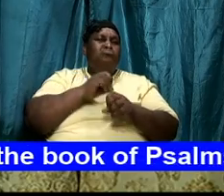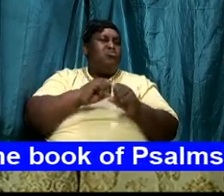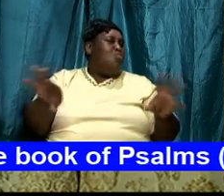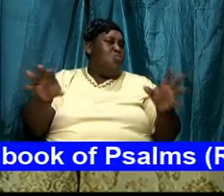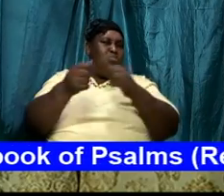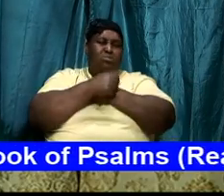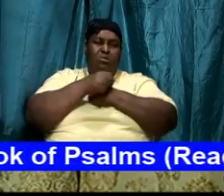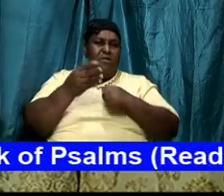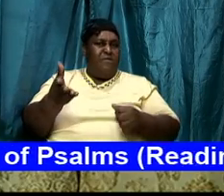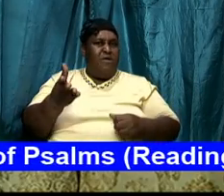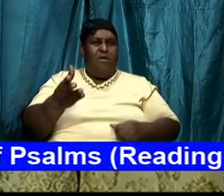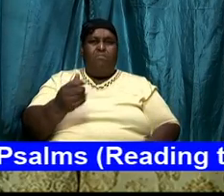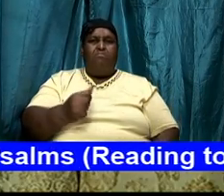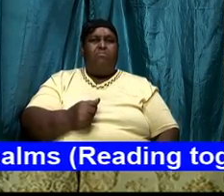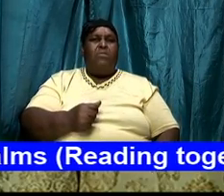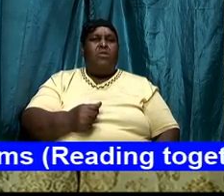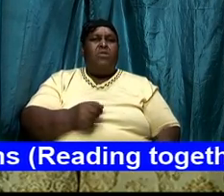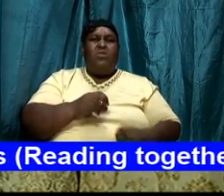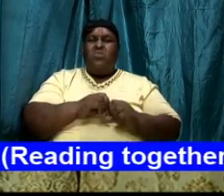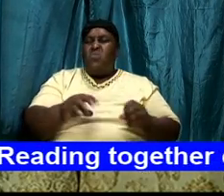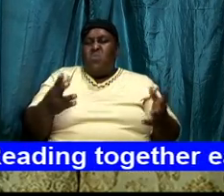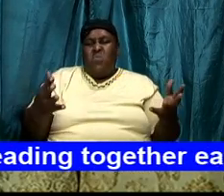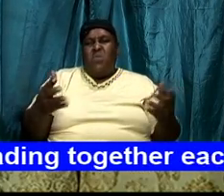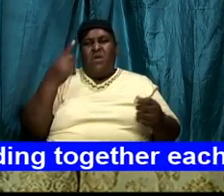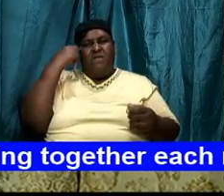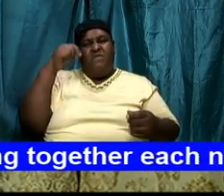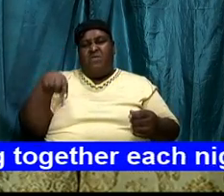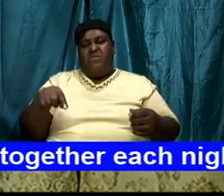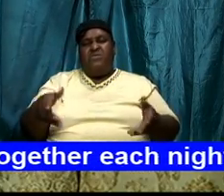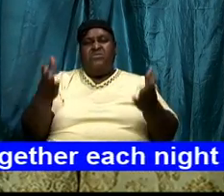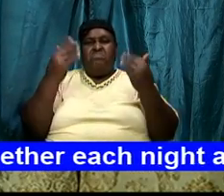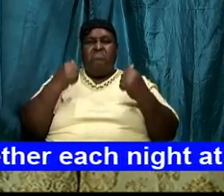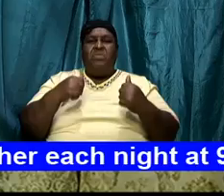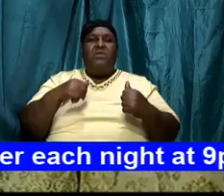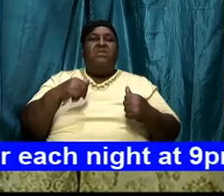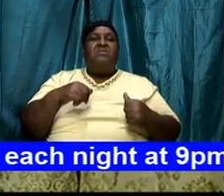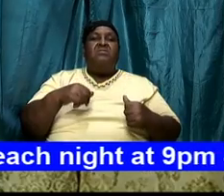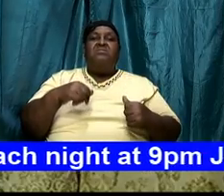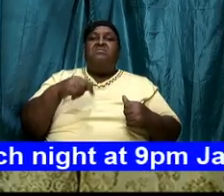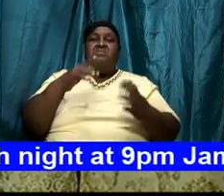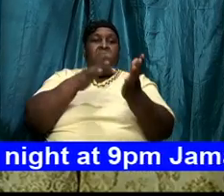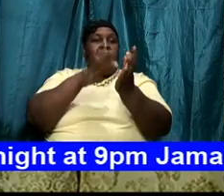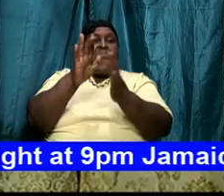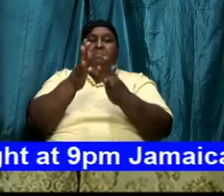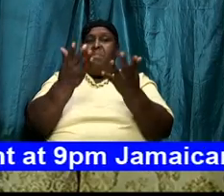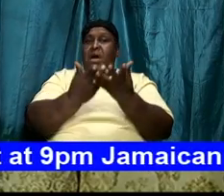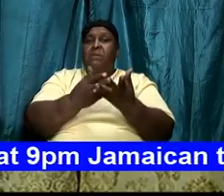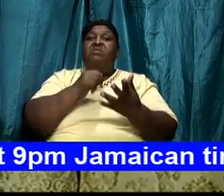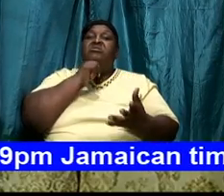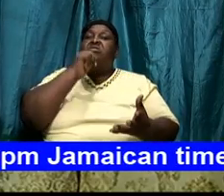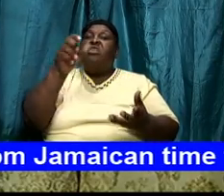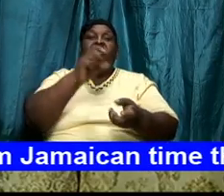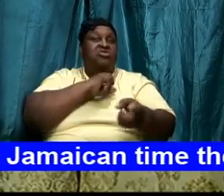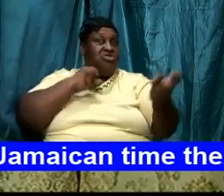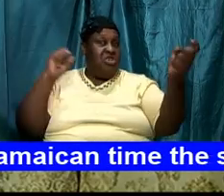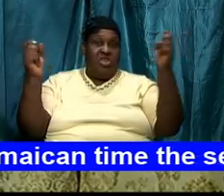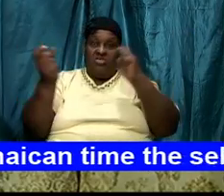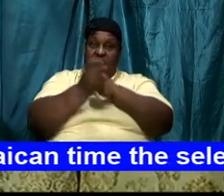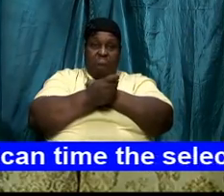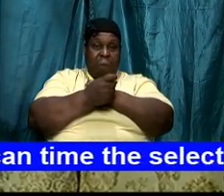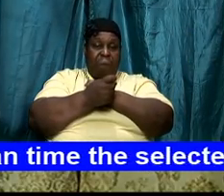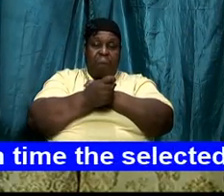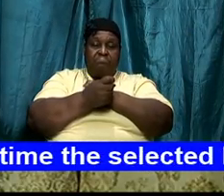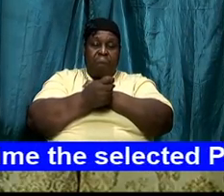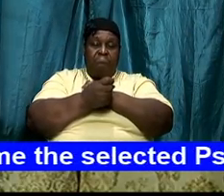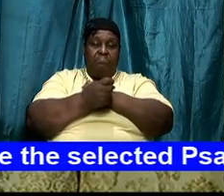the book now don't wait for it to come this book will not change and so if we